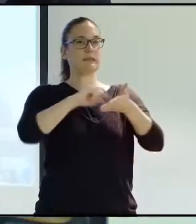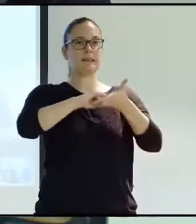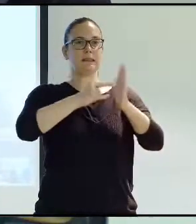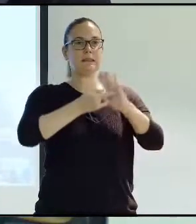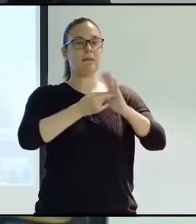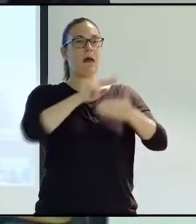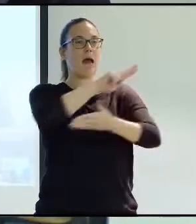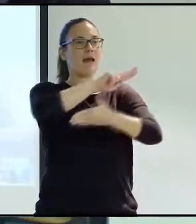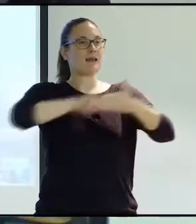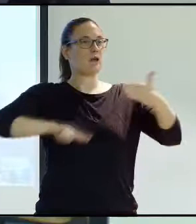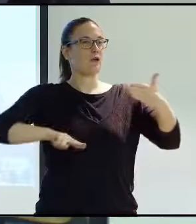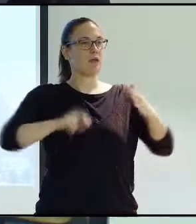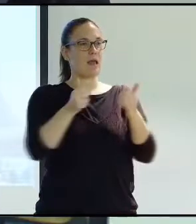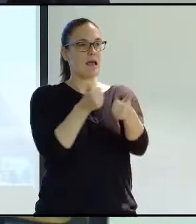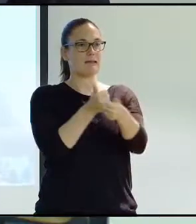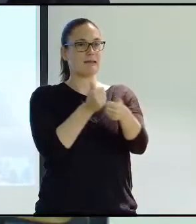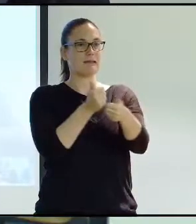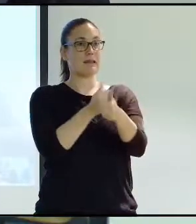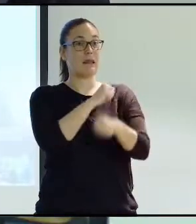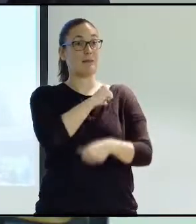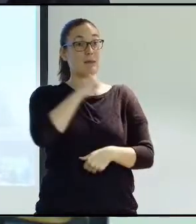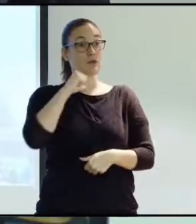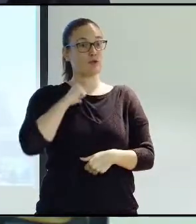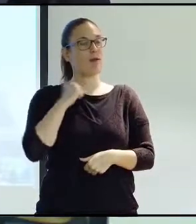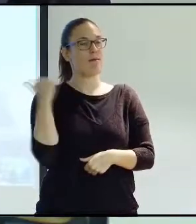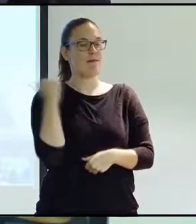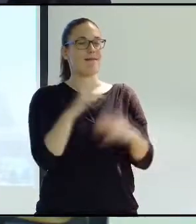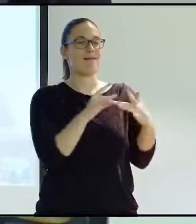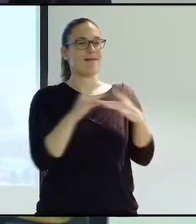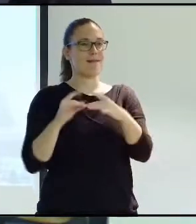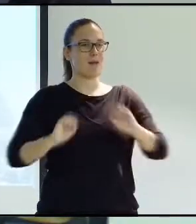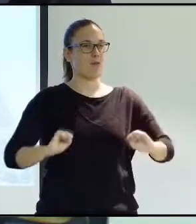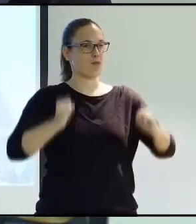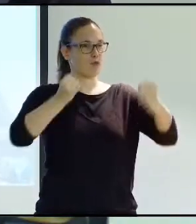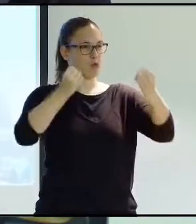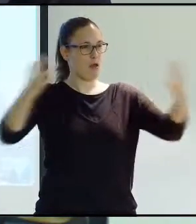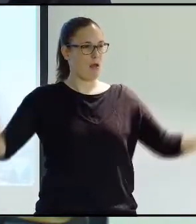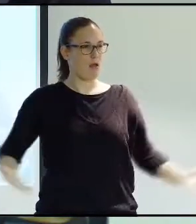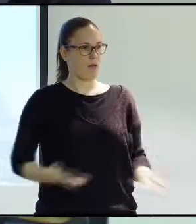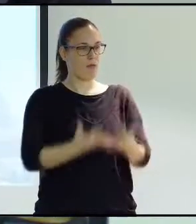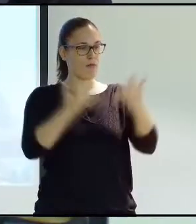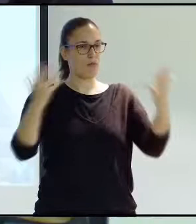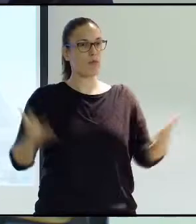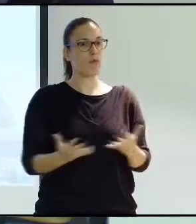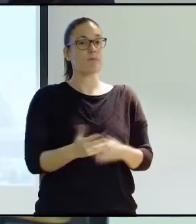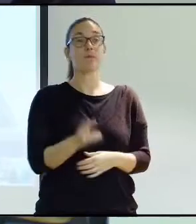And he promoted the Galician system for personal assistance.